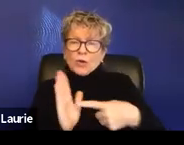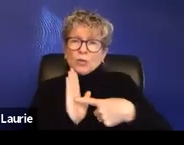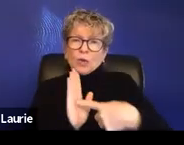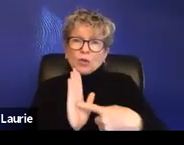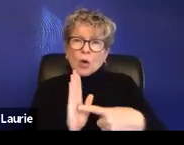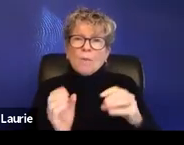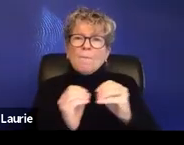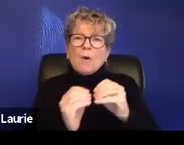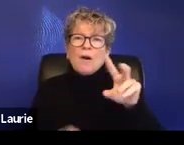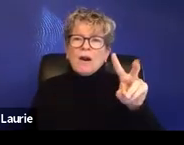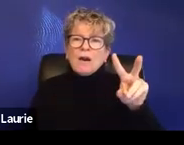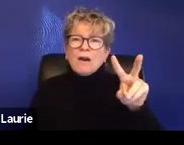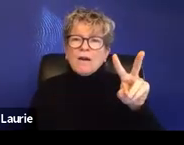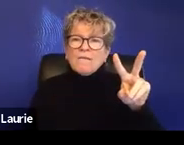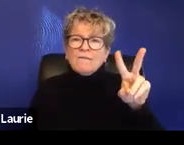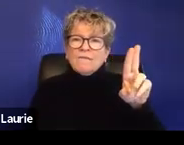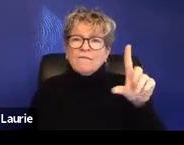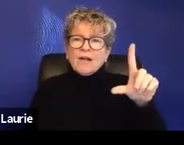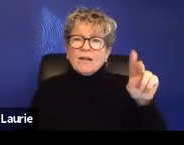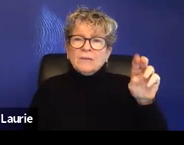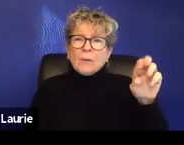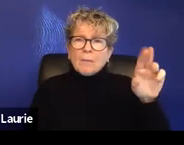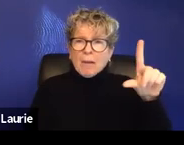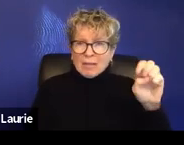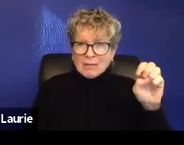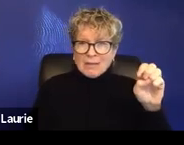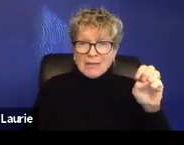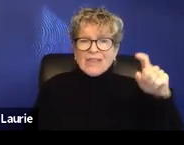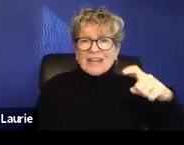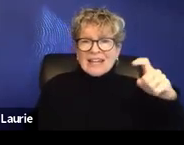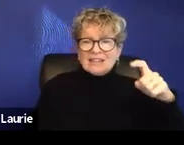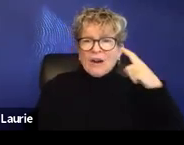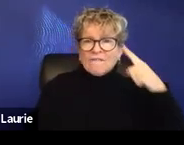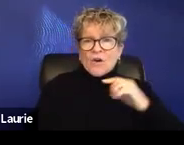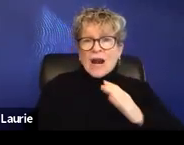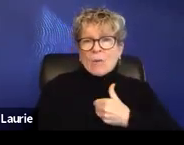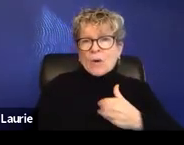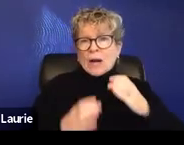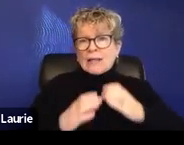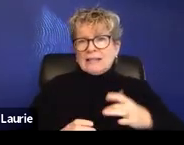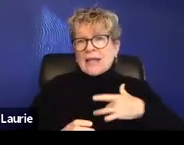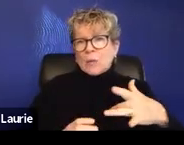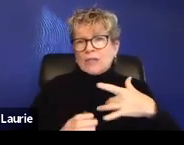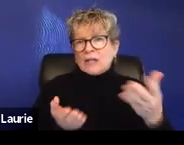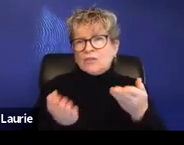how much higher the needs are for the clients we serve. And I also think about like, uh, the